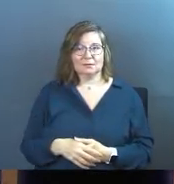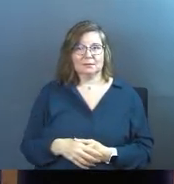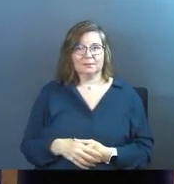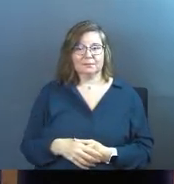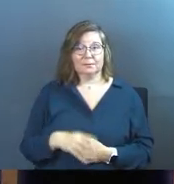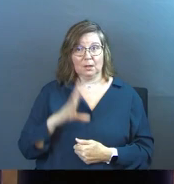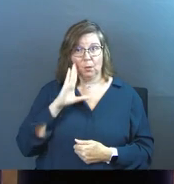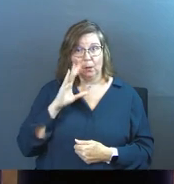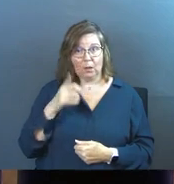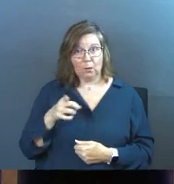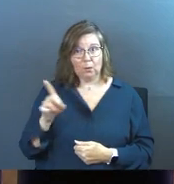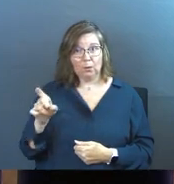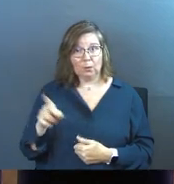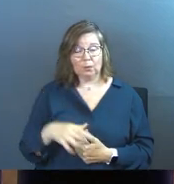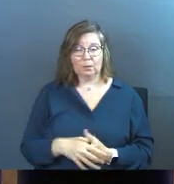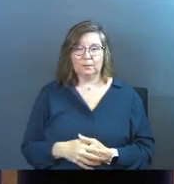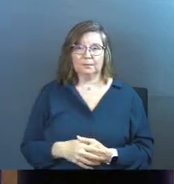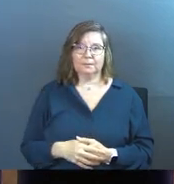Will you?